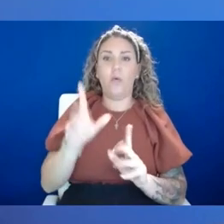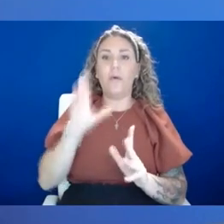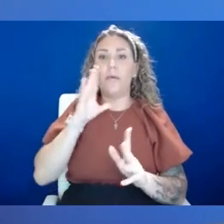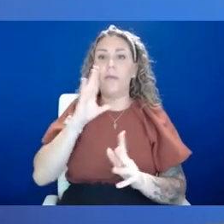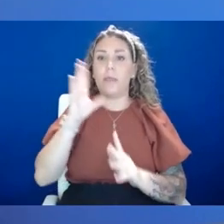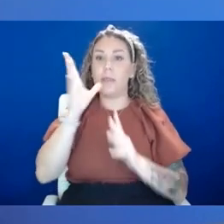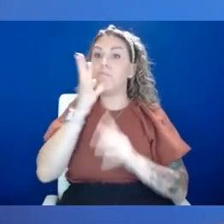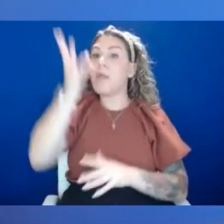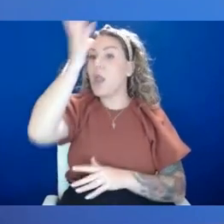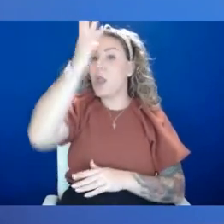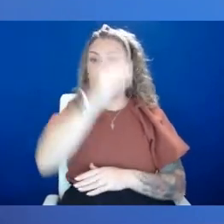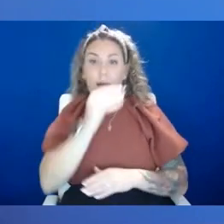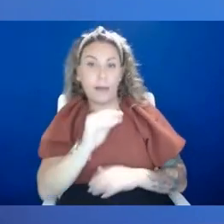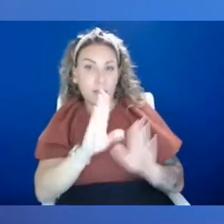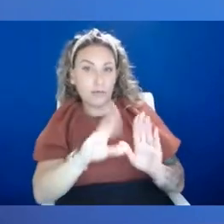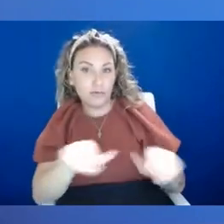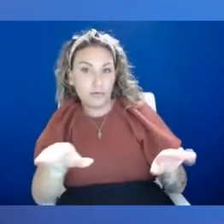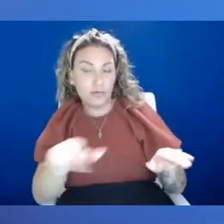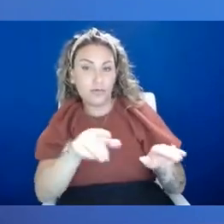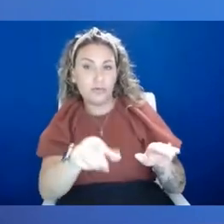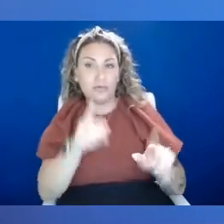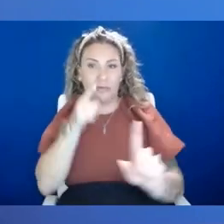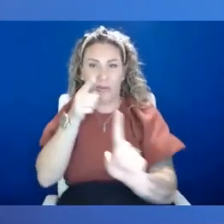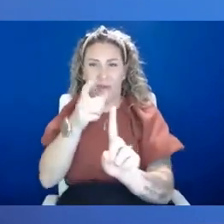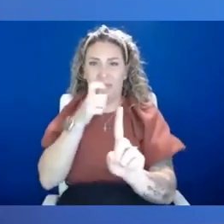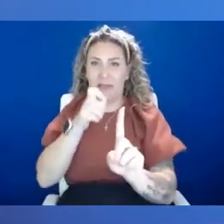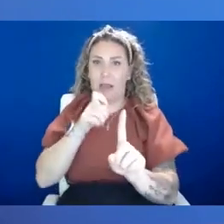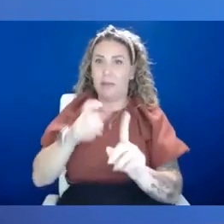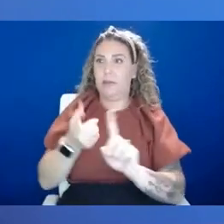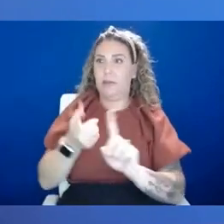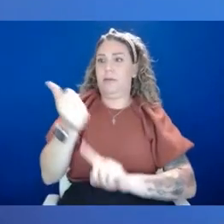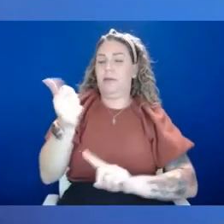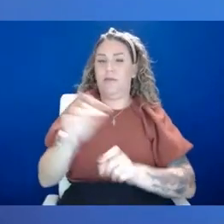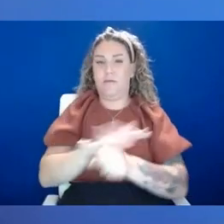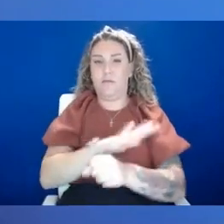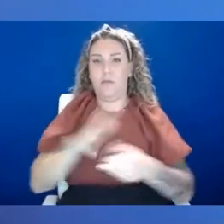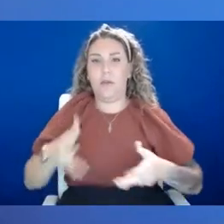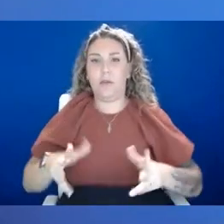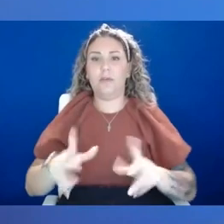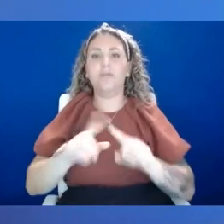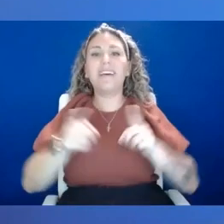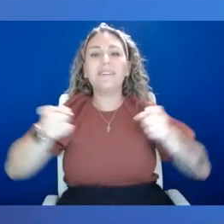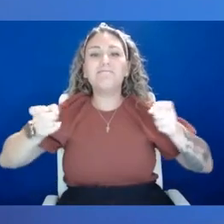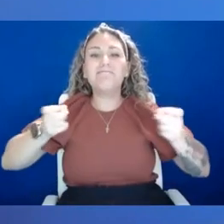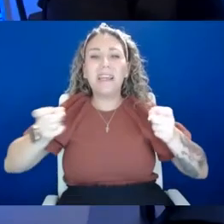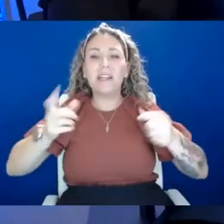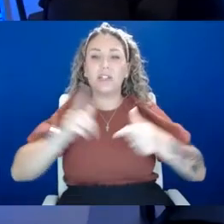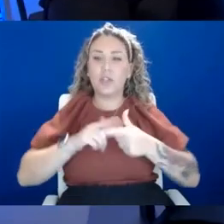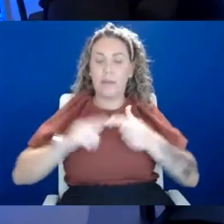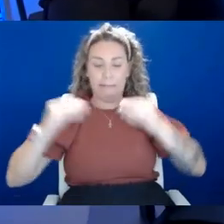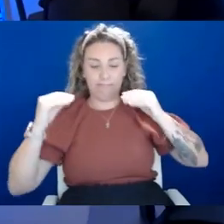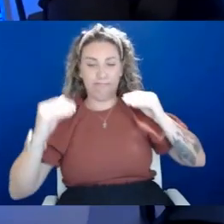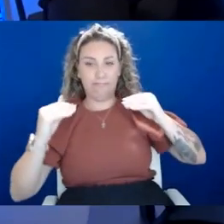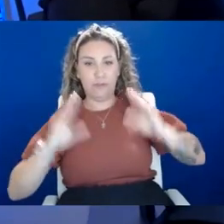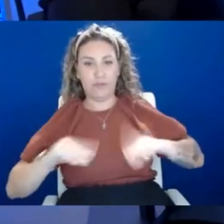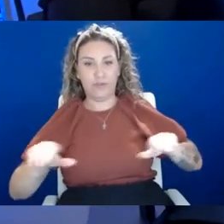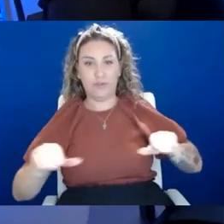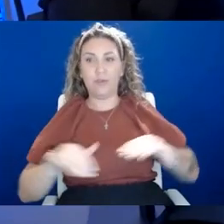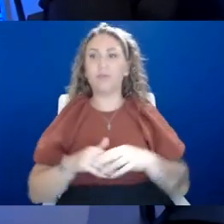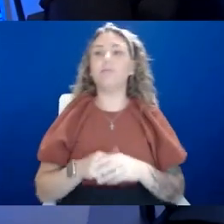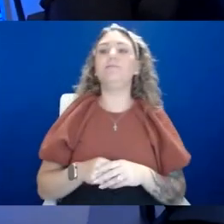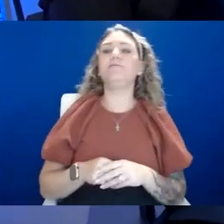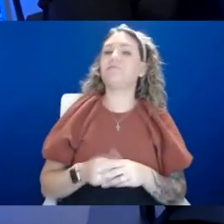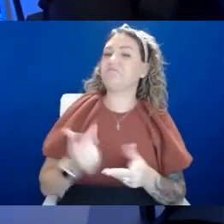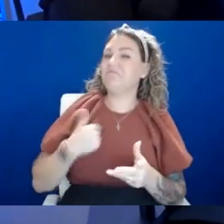You the goal is not to eliminate anxiety. The goal is to manage our anxiety and teach that to our children as well. Okay. So here's my asking for a friend